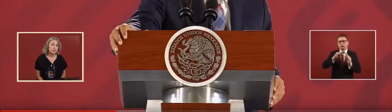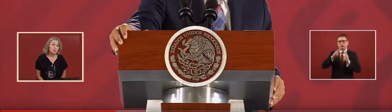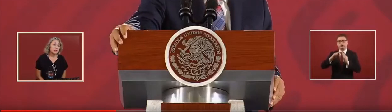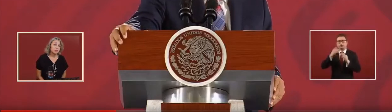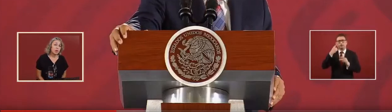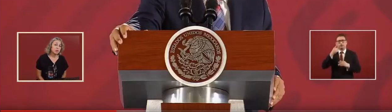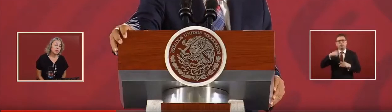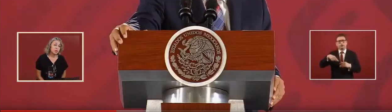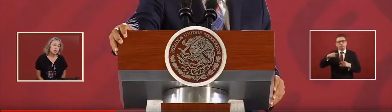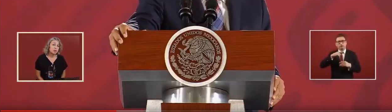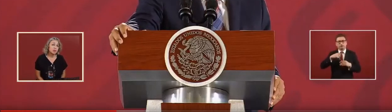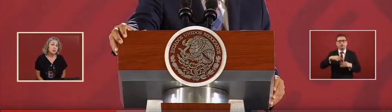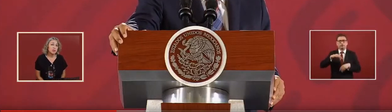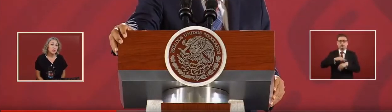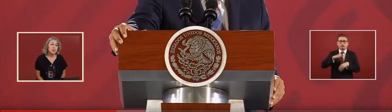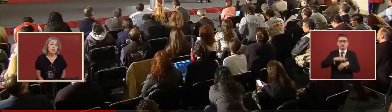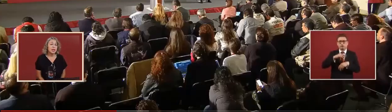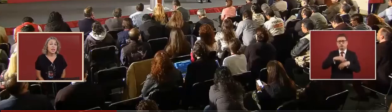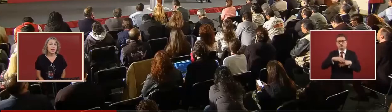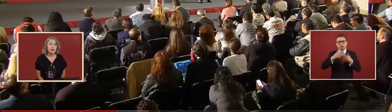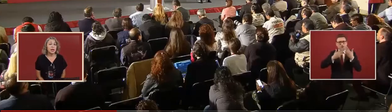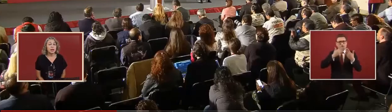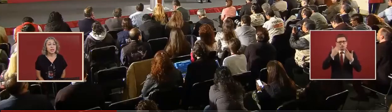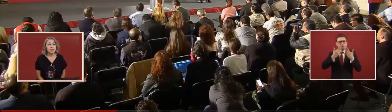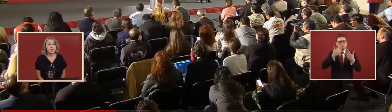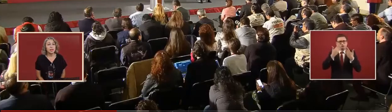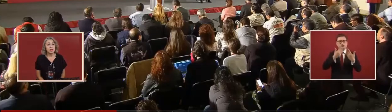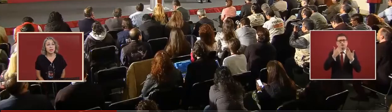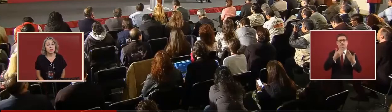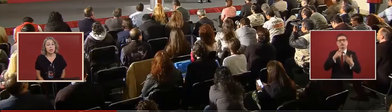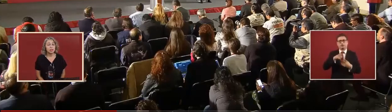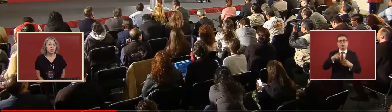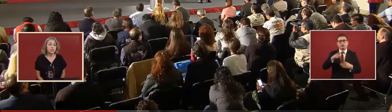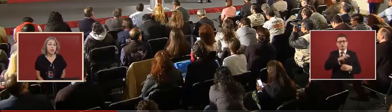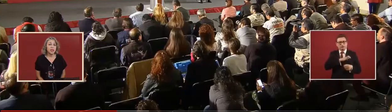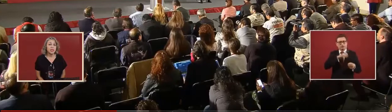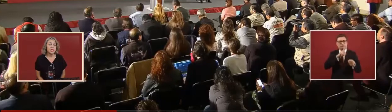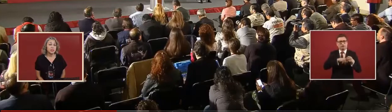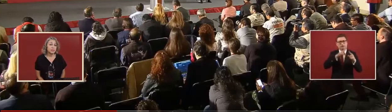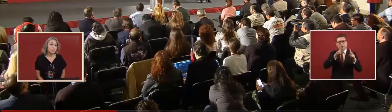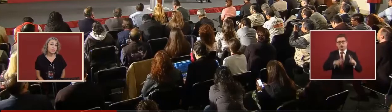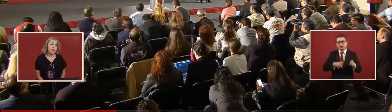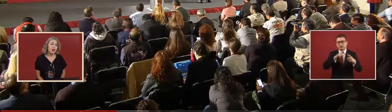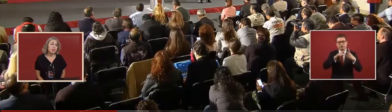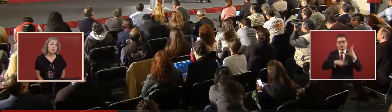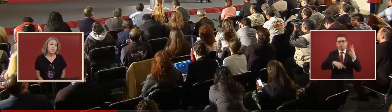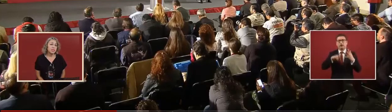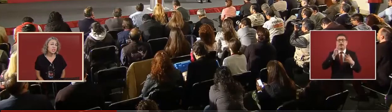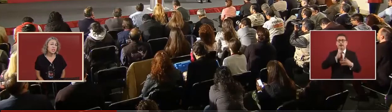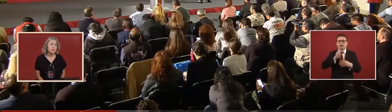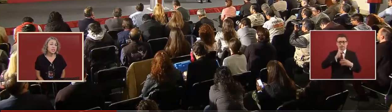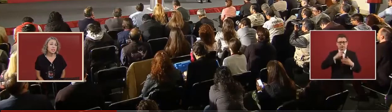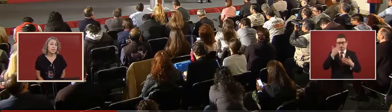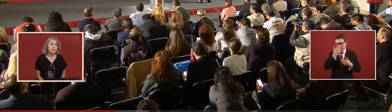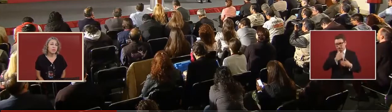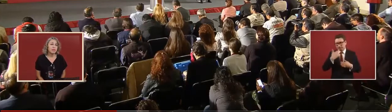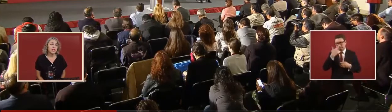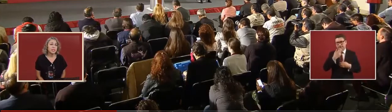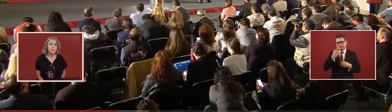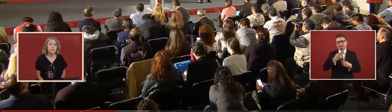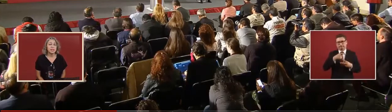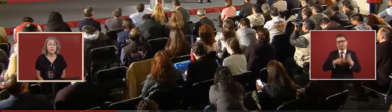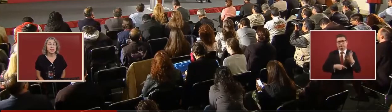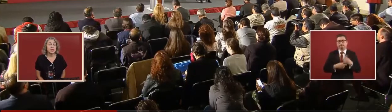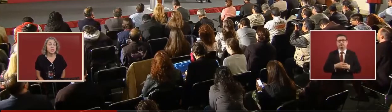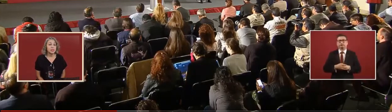getting doctors trained. All of this. All of at this. Revise it. And that's what